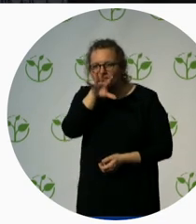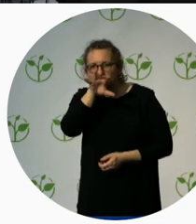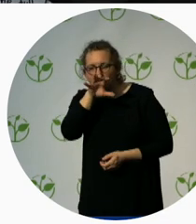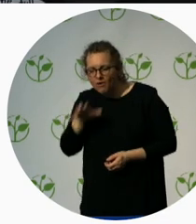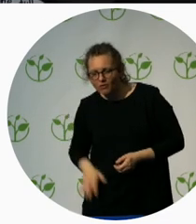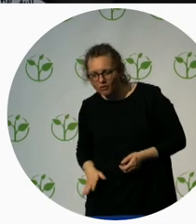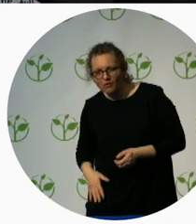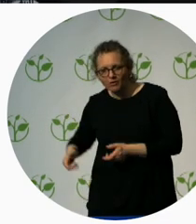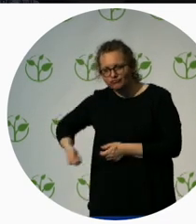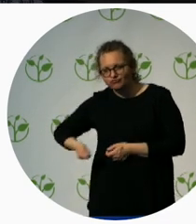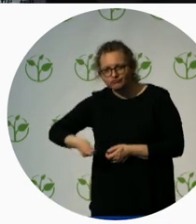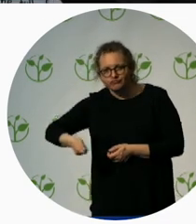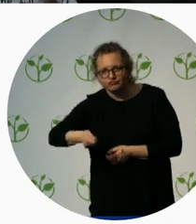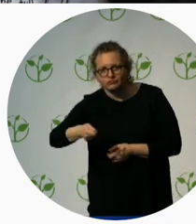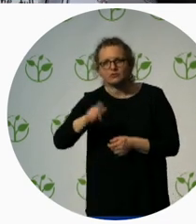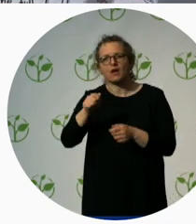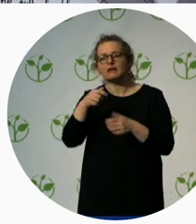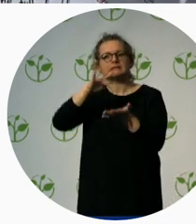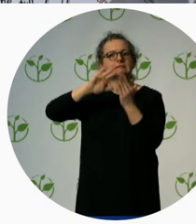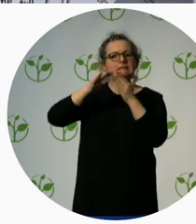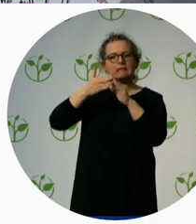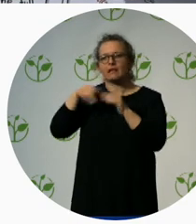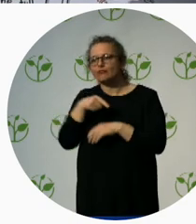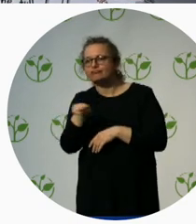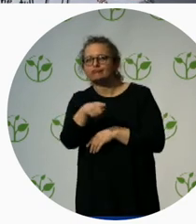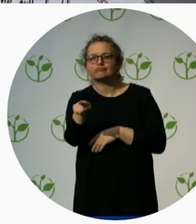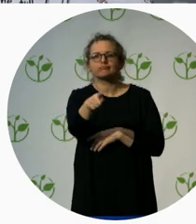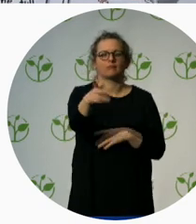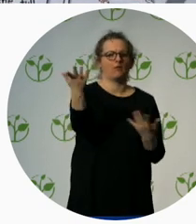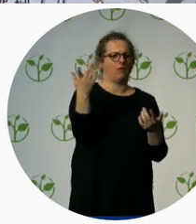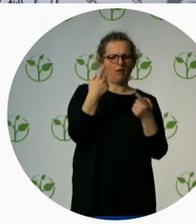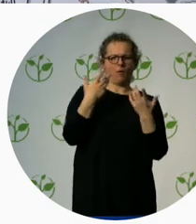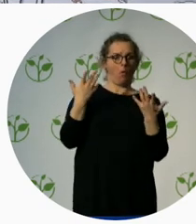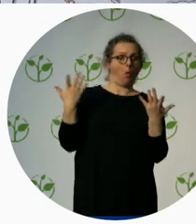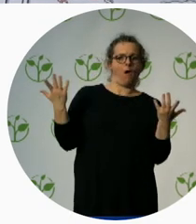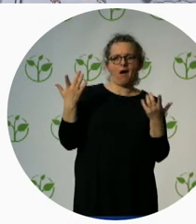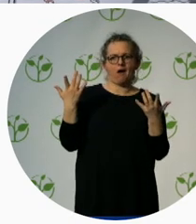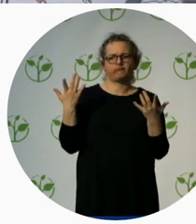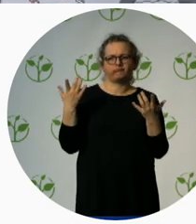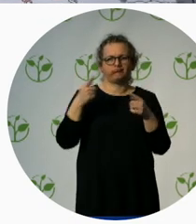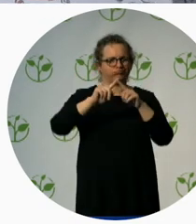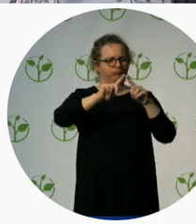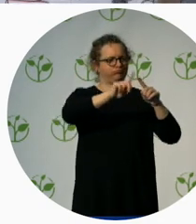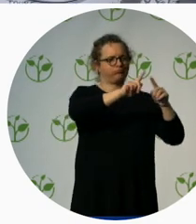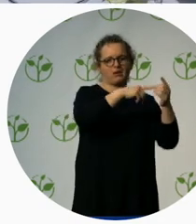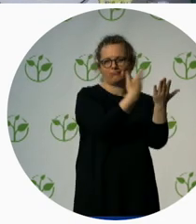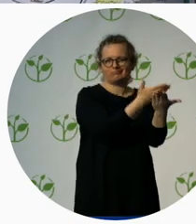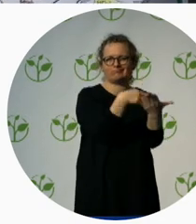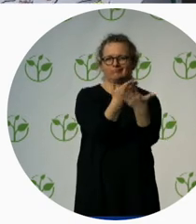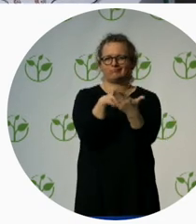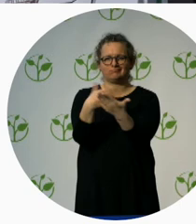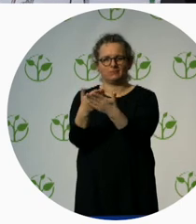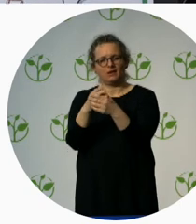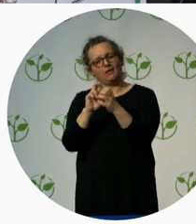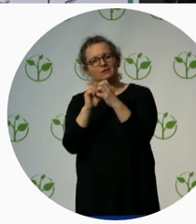Quality standards on a global level, like from the ISO. But also standards within corporations and organizations to